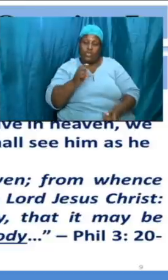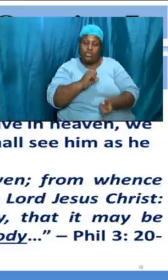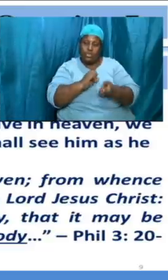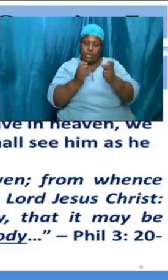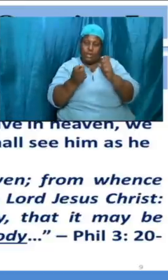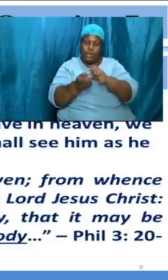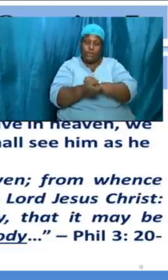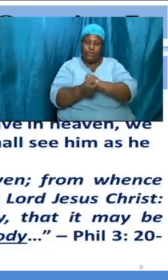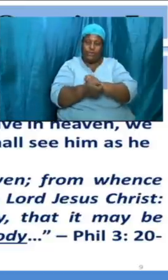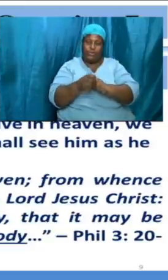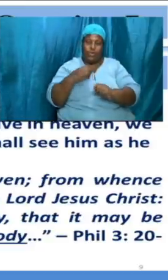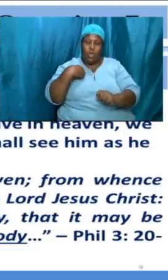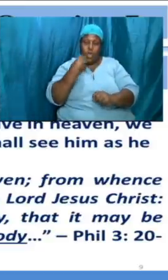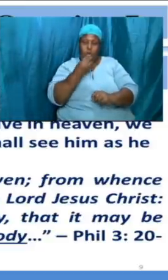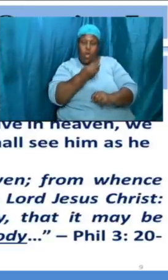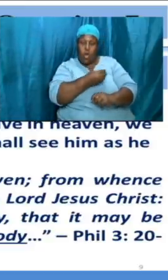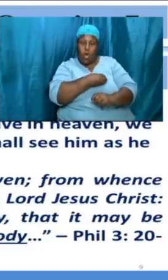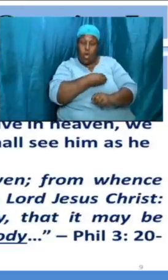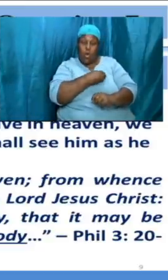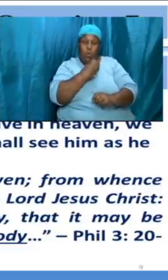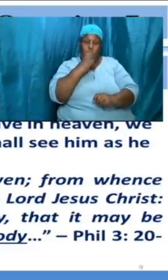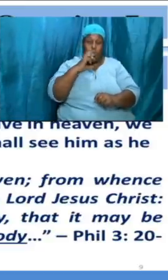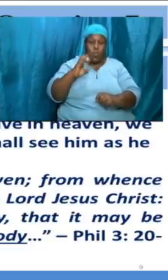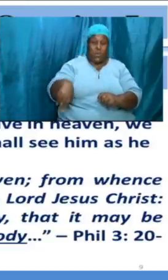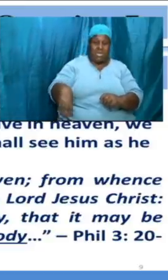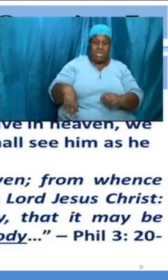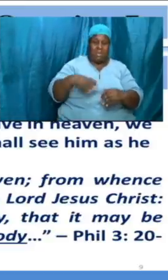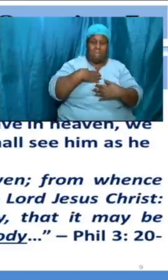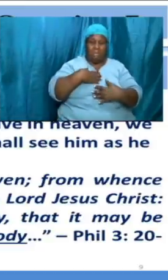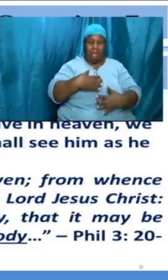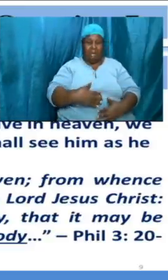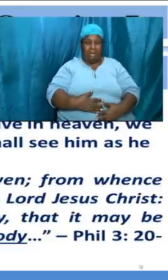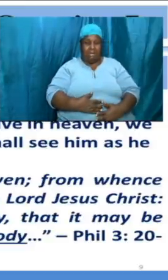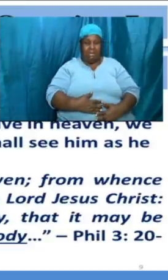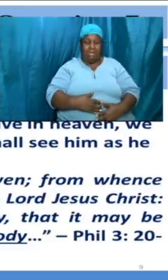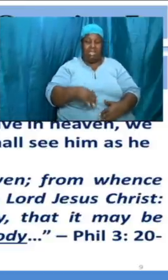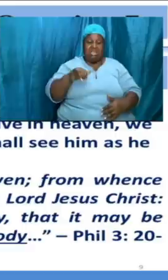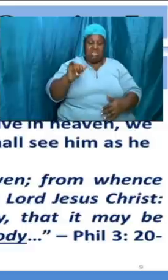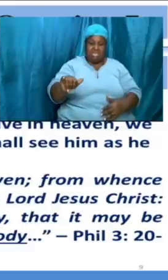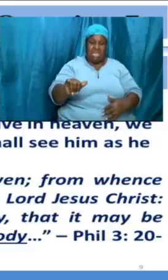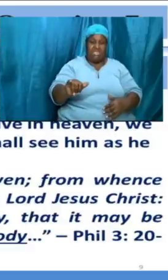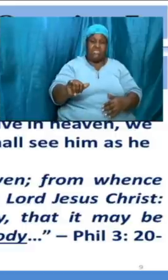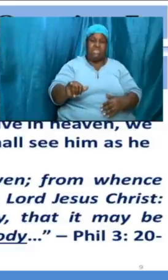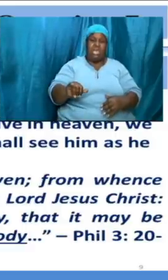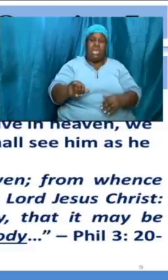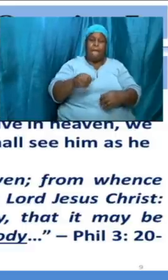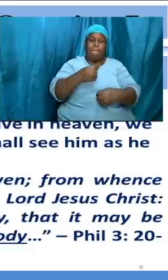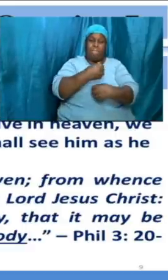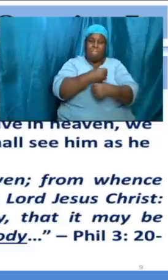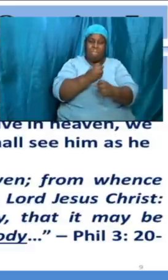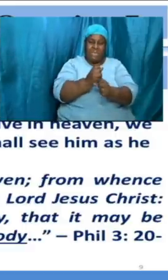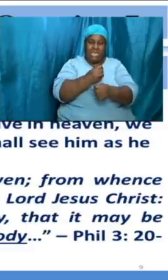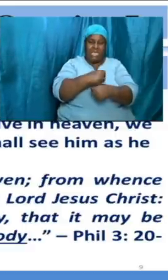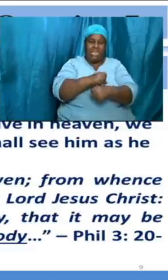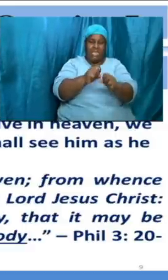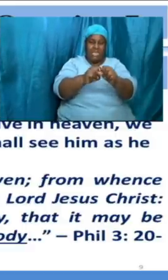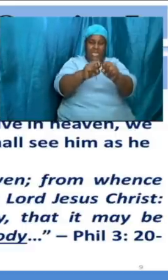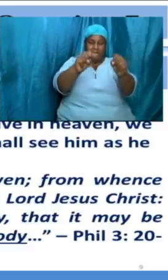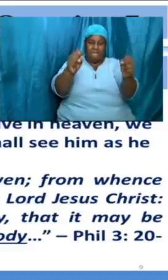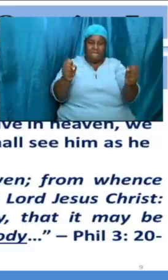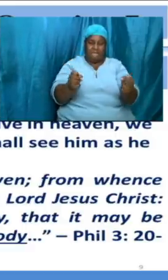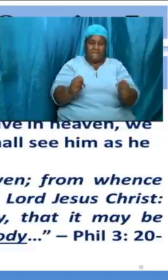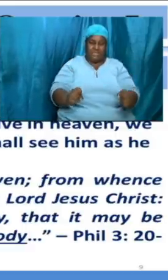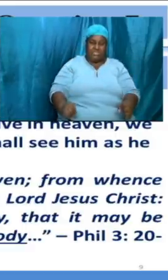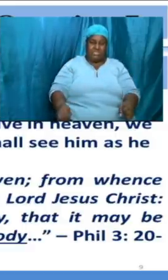our vile body that it may be fashioned like unto